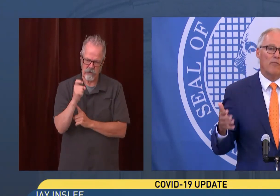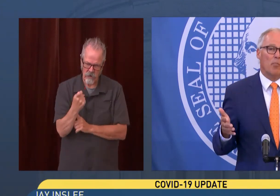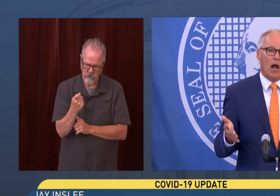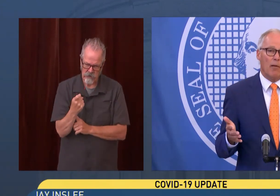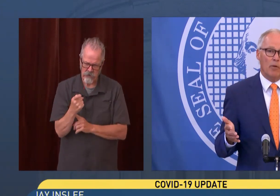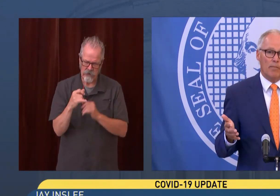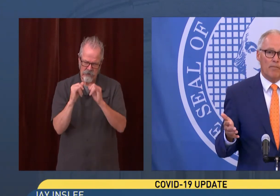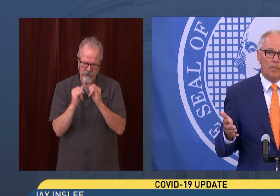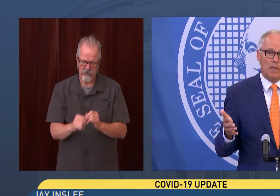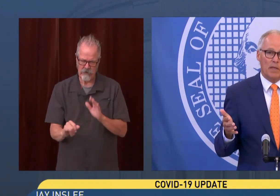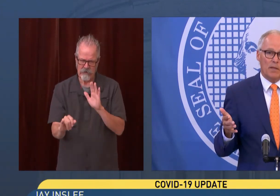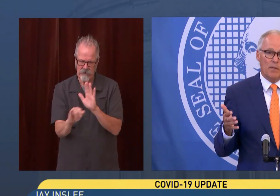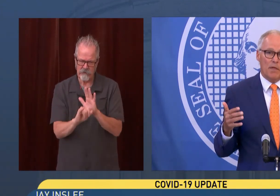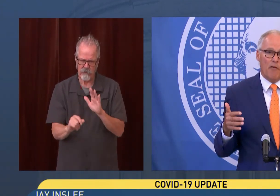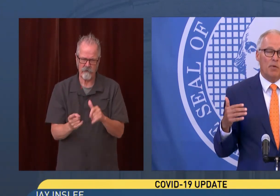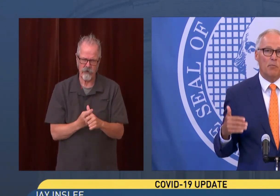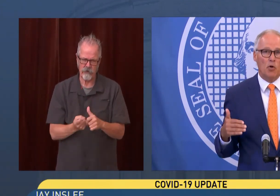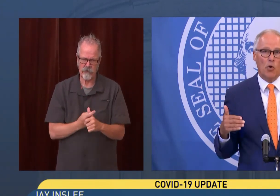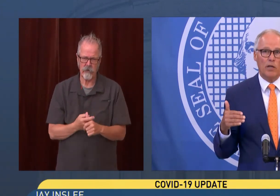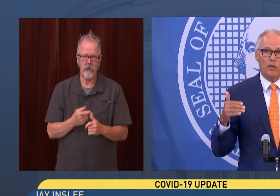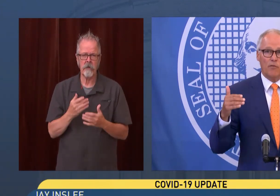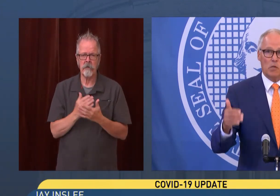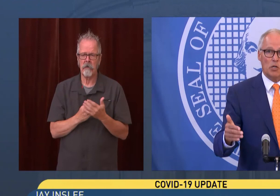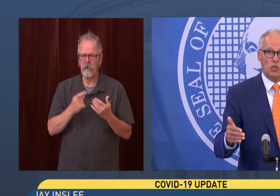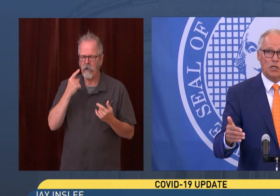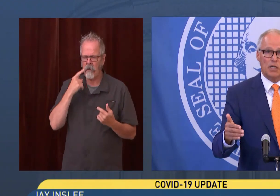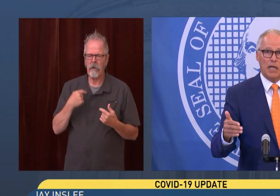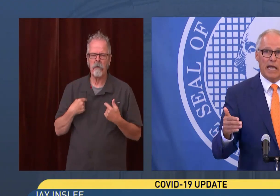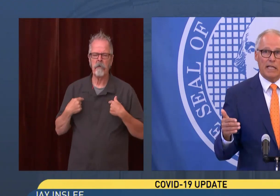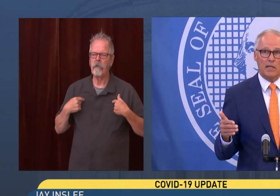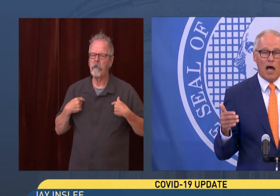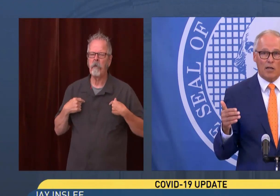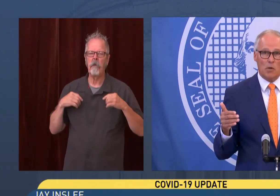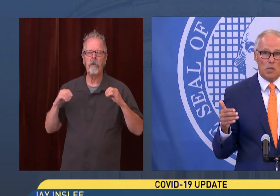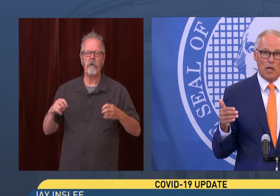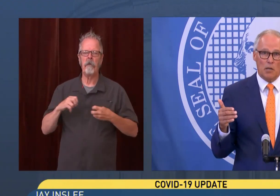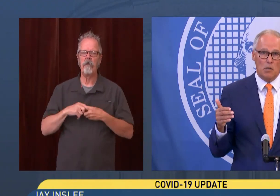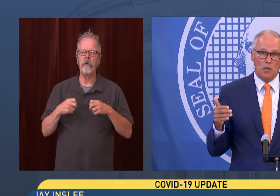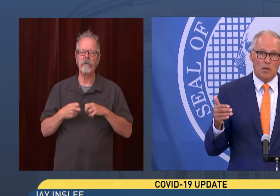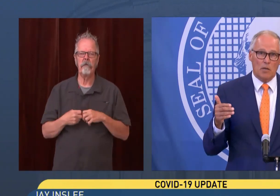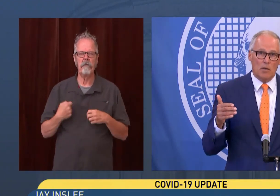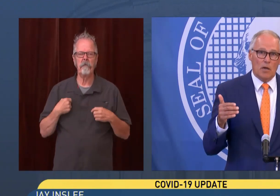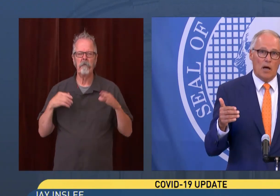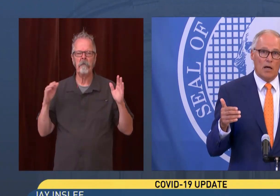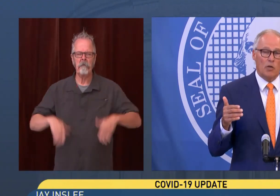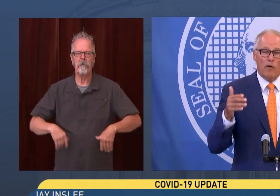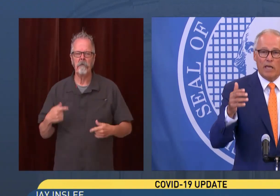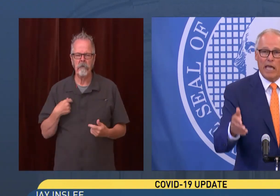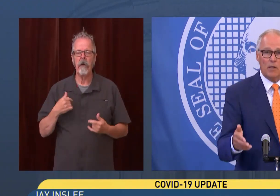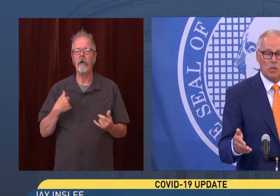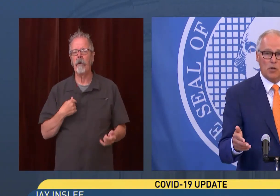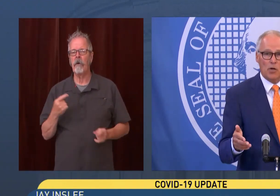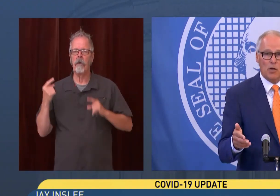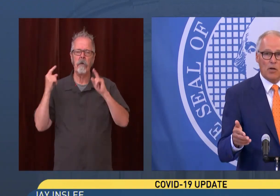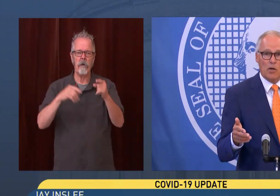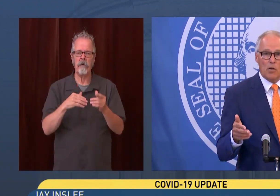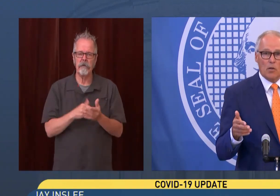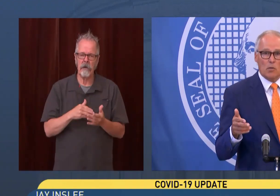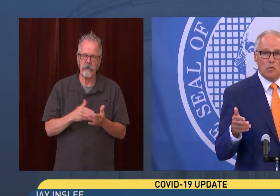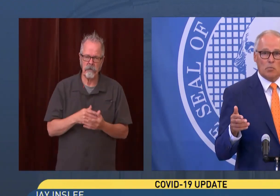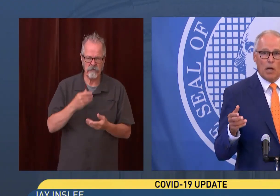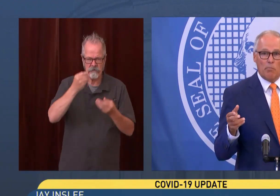like, we don't have a problem that people going to the physician and the doctor says, you have cancer,